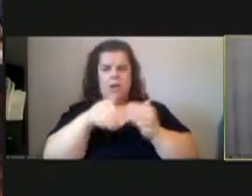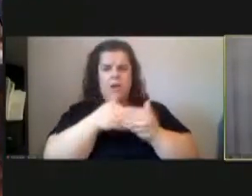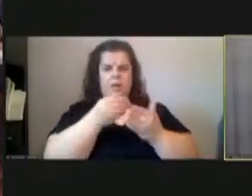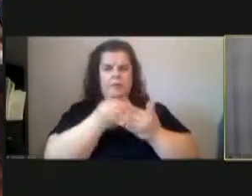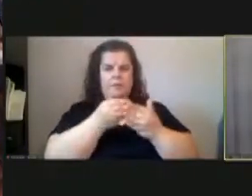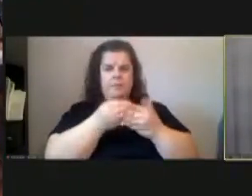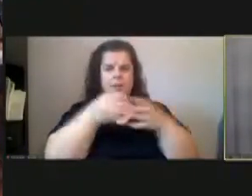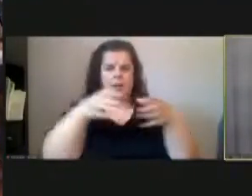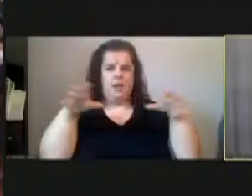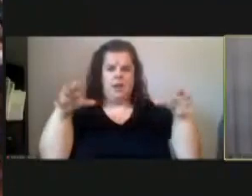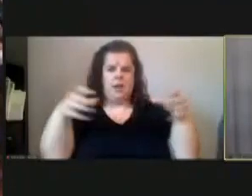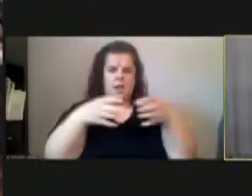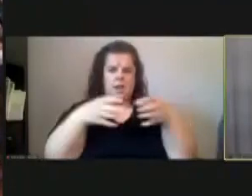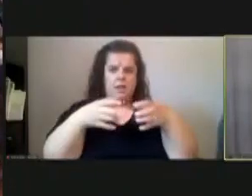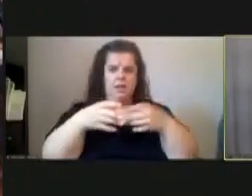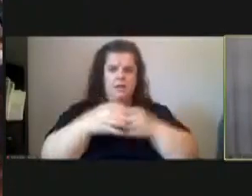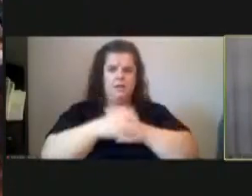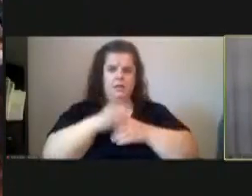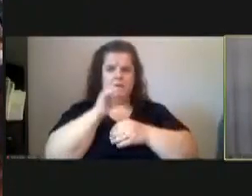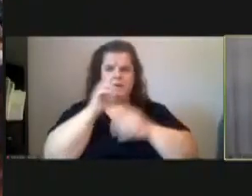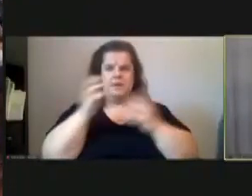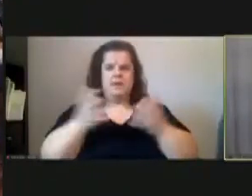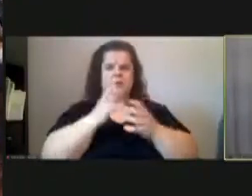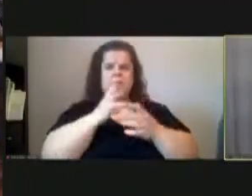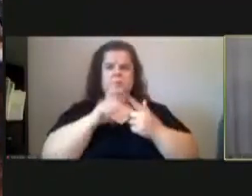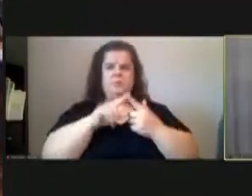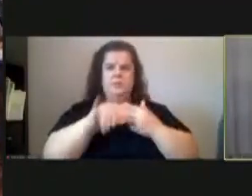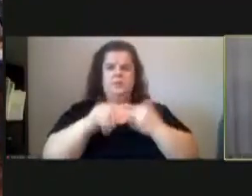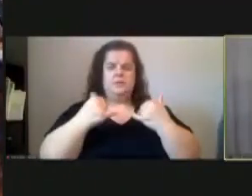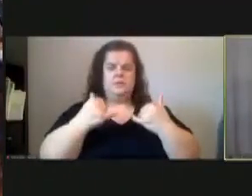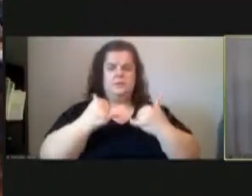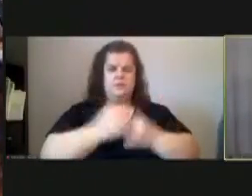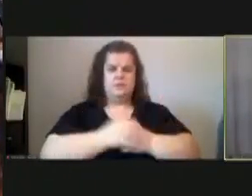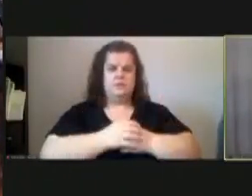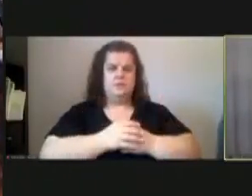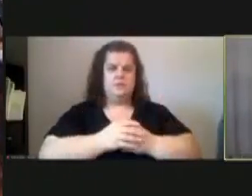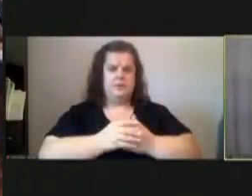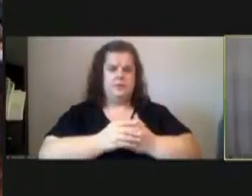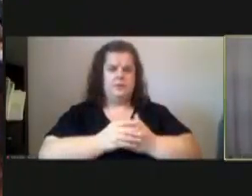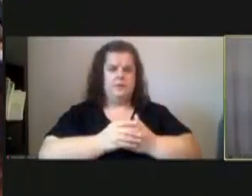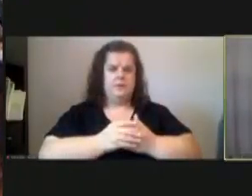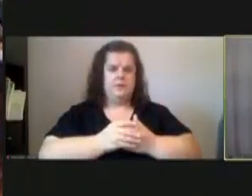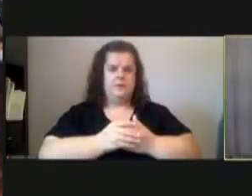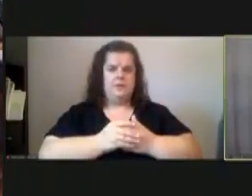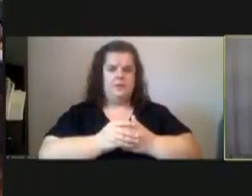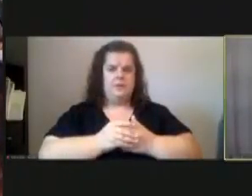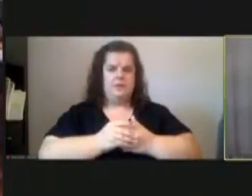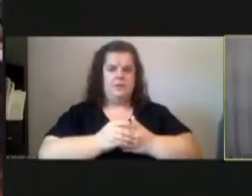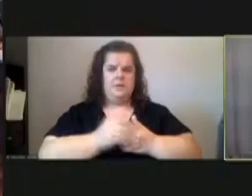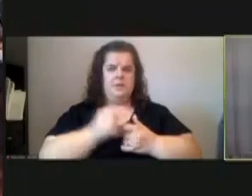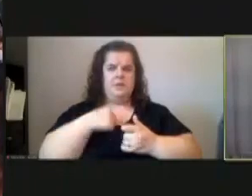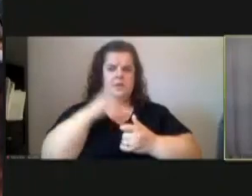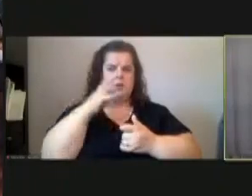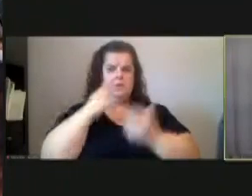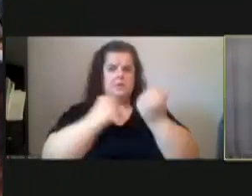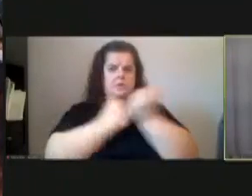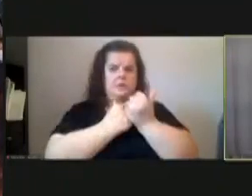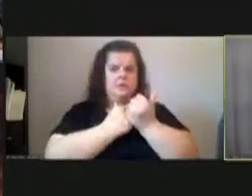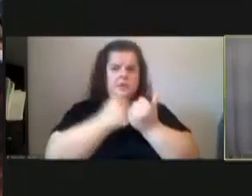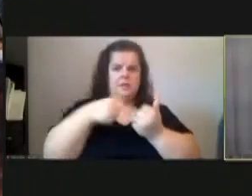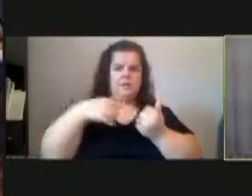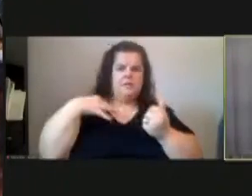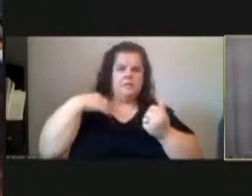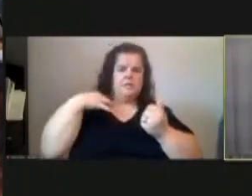i know that you're not here to speak to that today um and i will certainly be supportive of the nomination